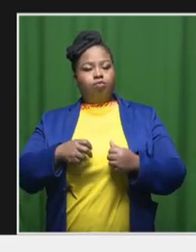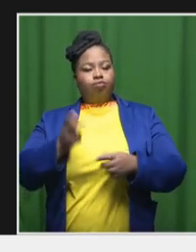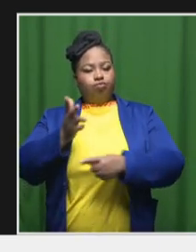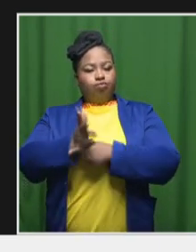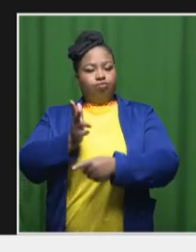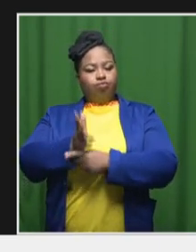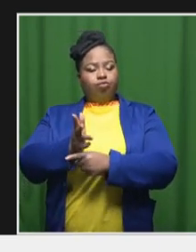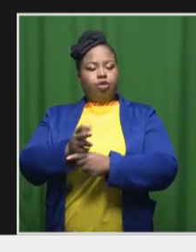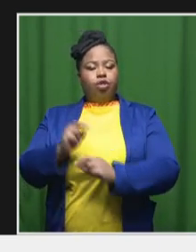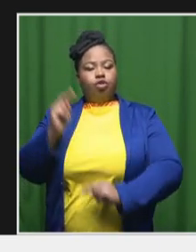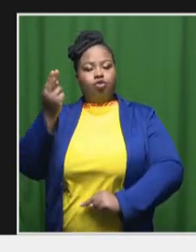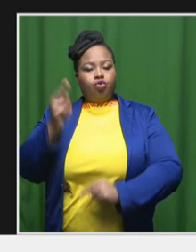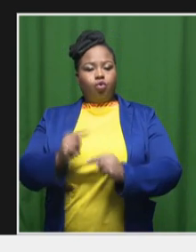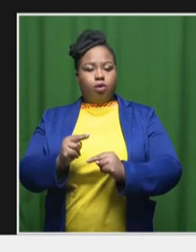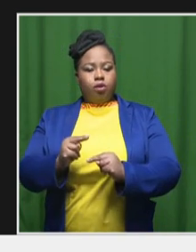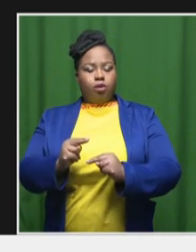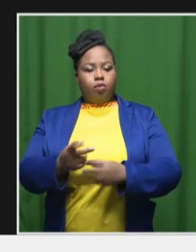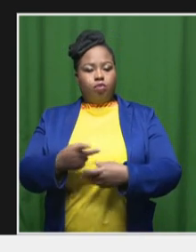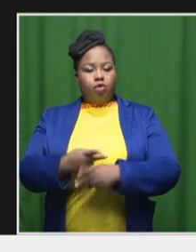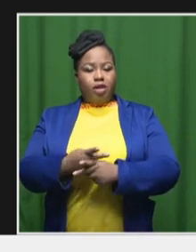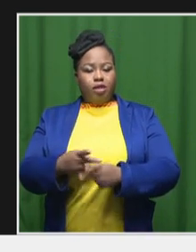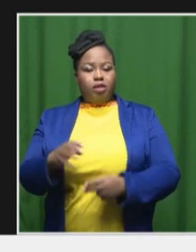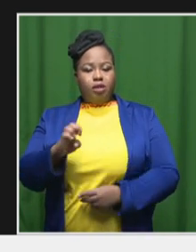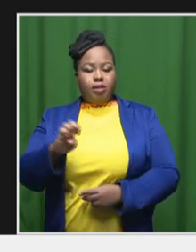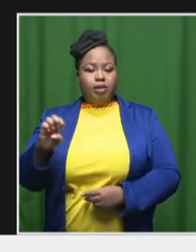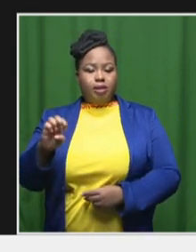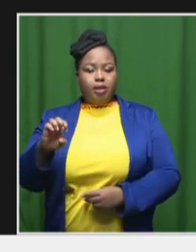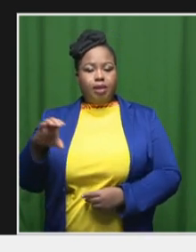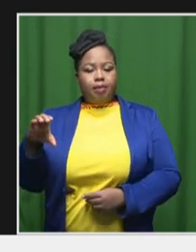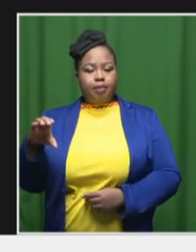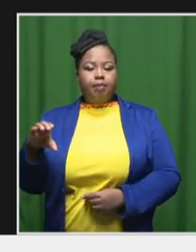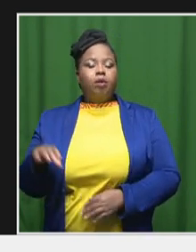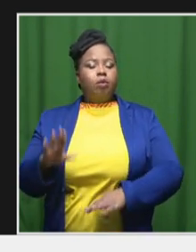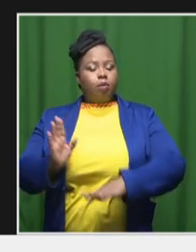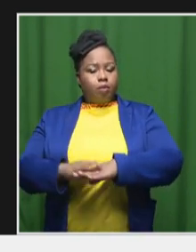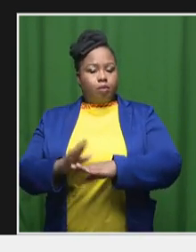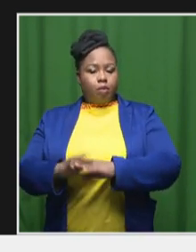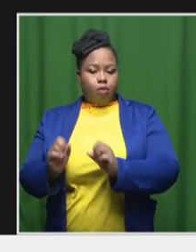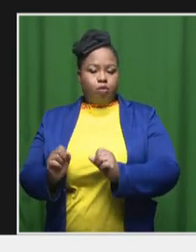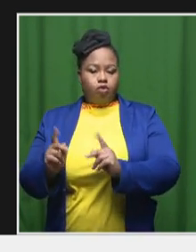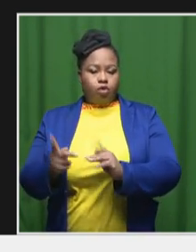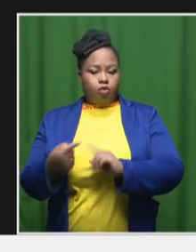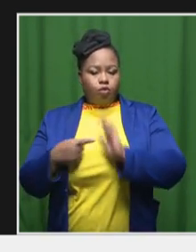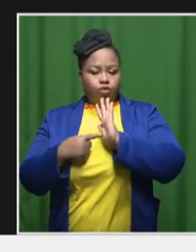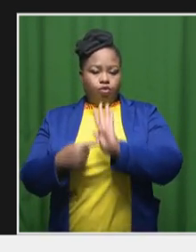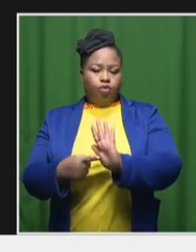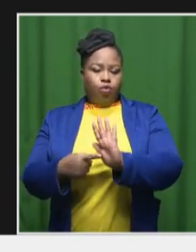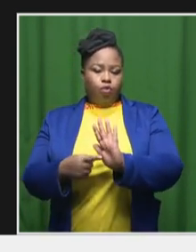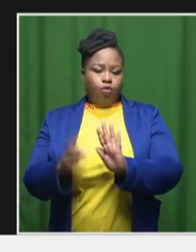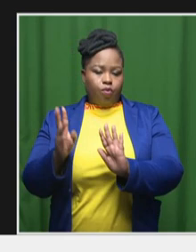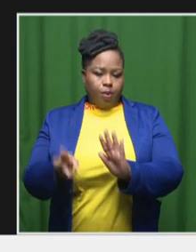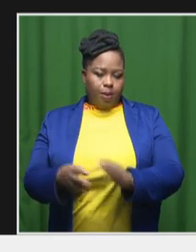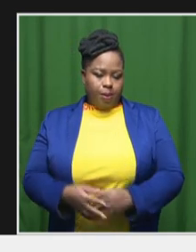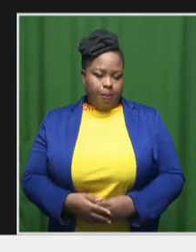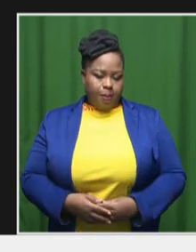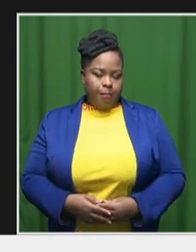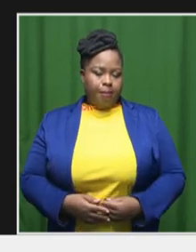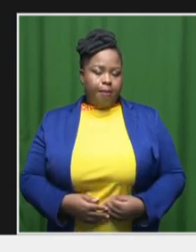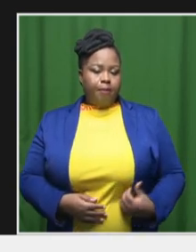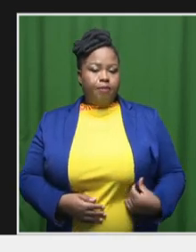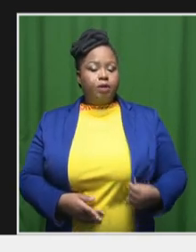Cape short production that will be given an opportunity to be aired and broadcast